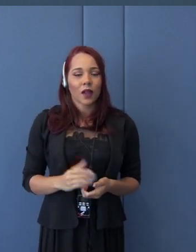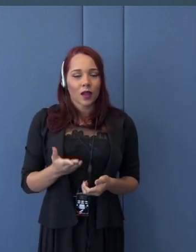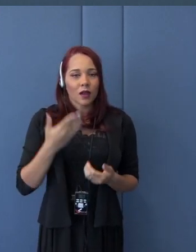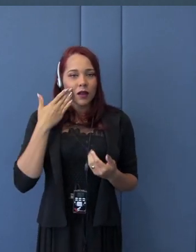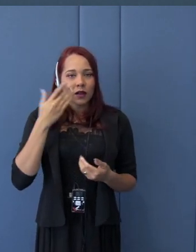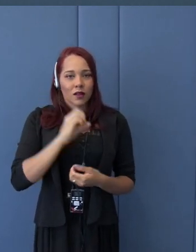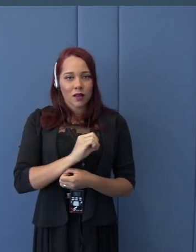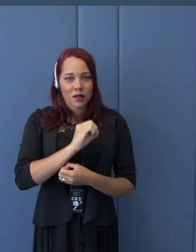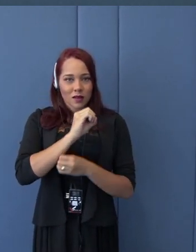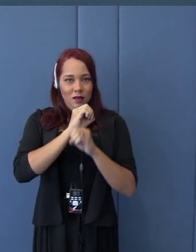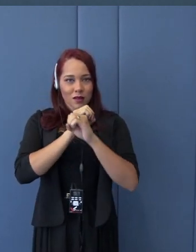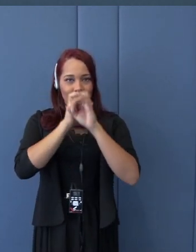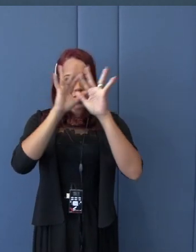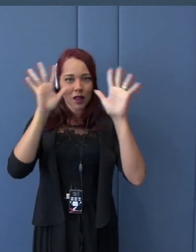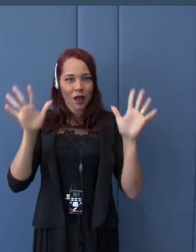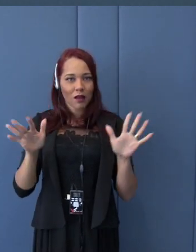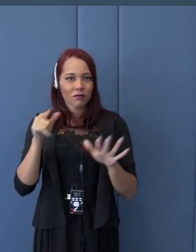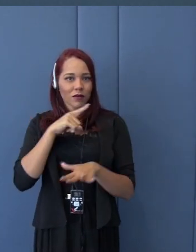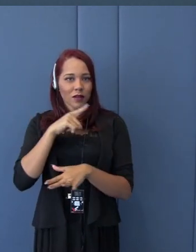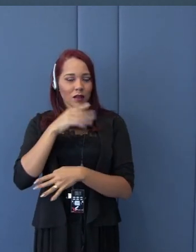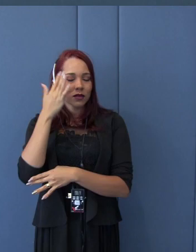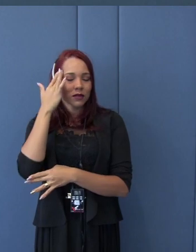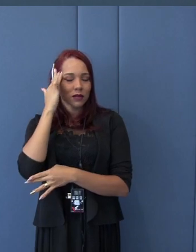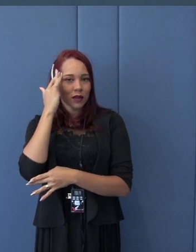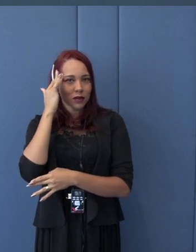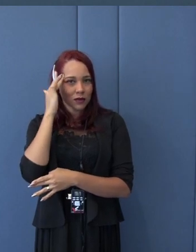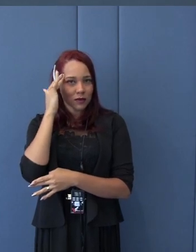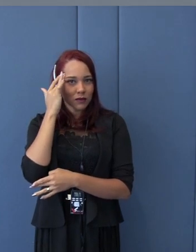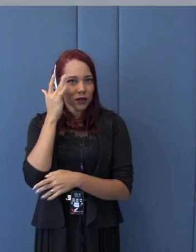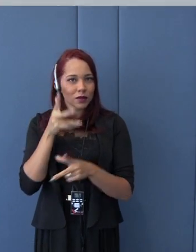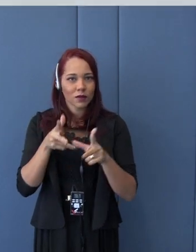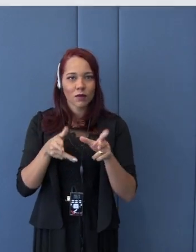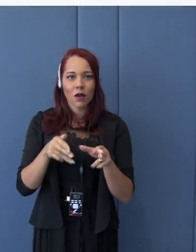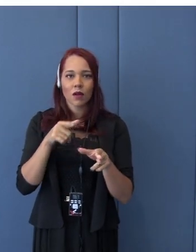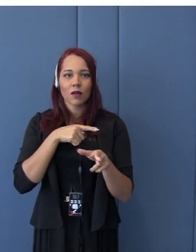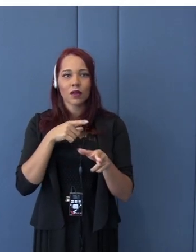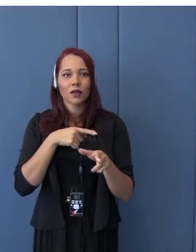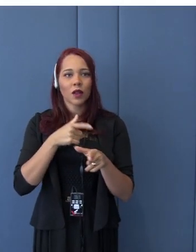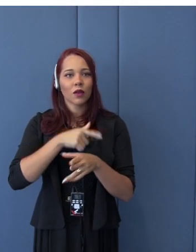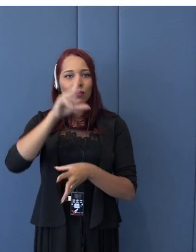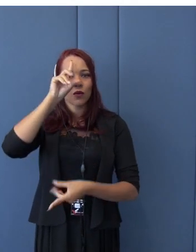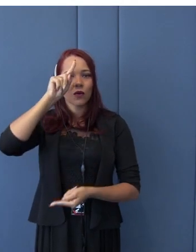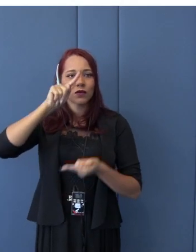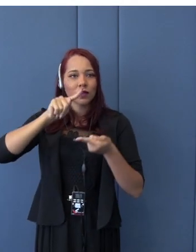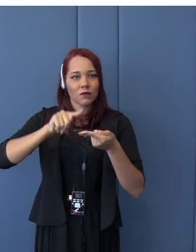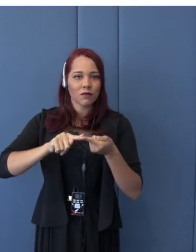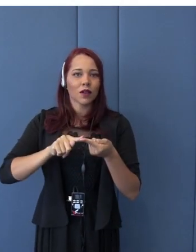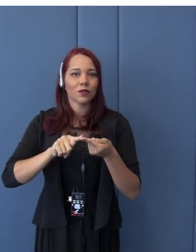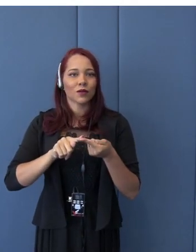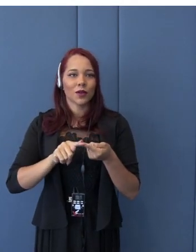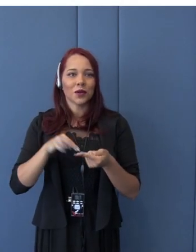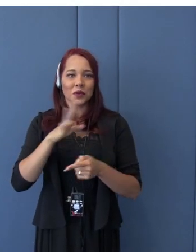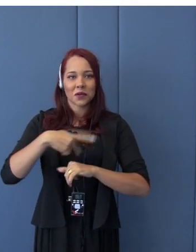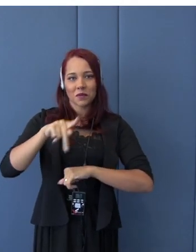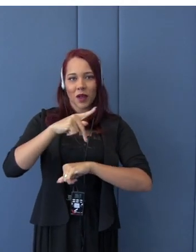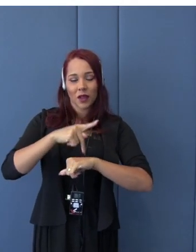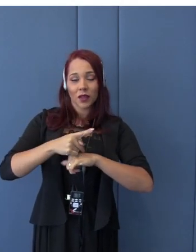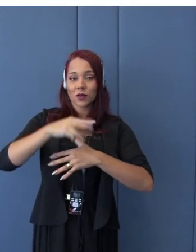understanding as well as consentment. And Mercosur countries, at the end here,